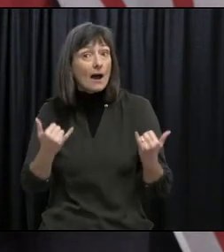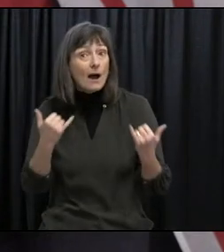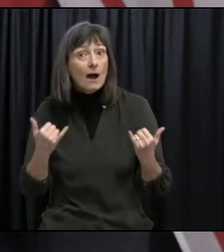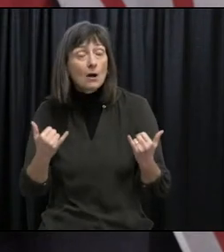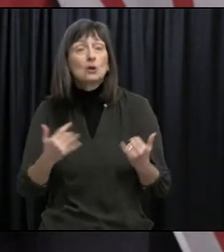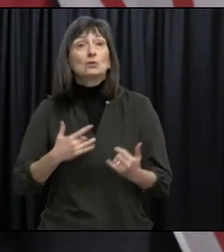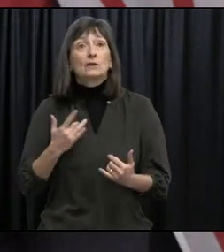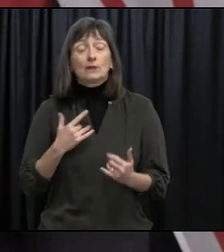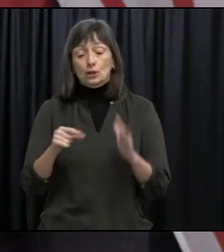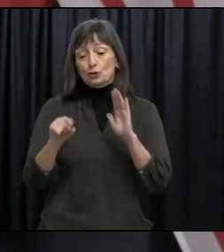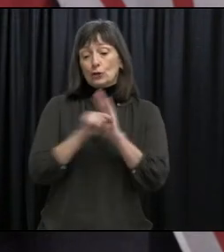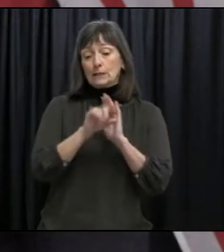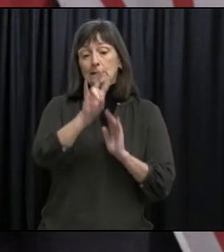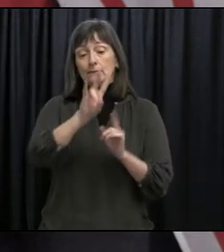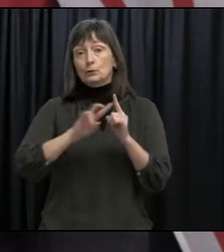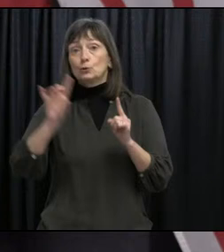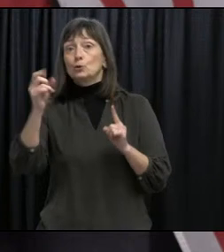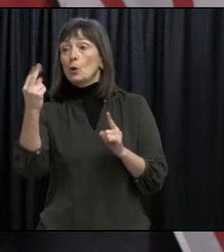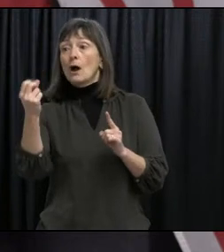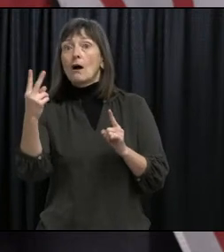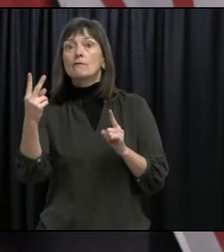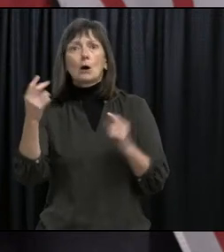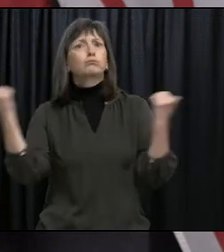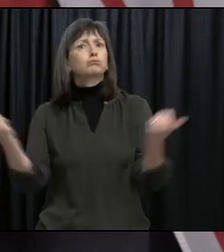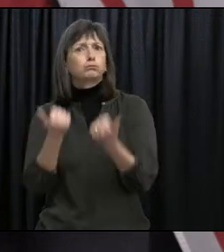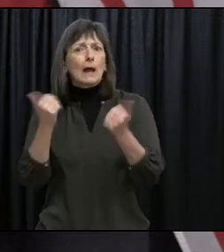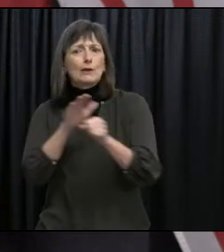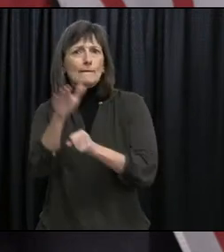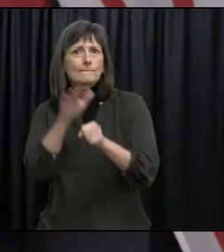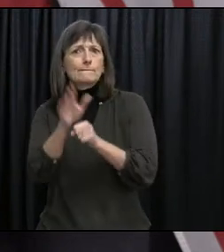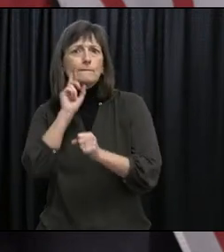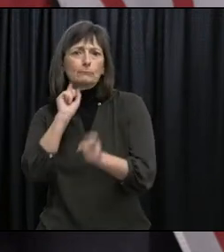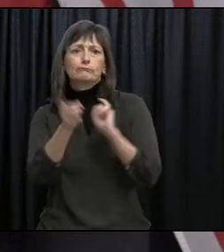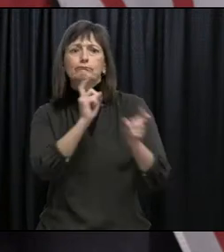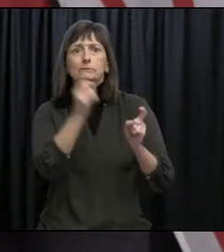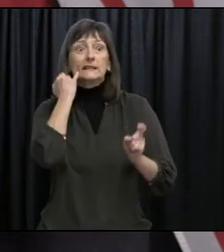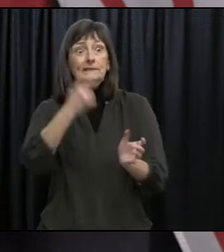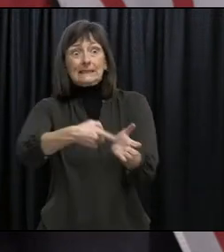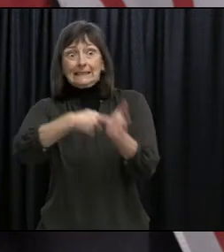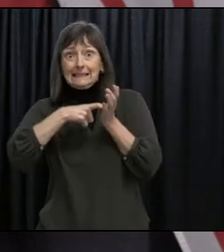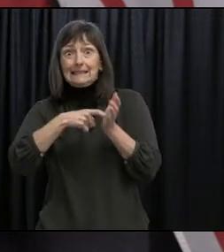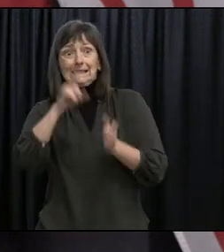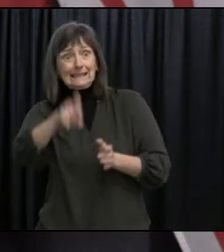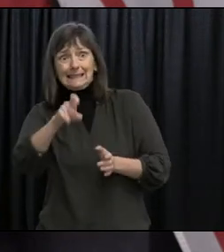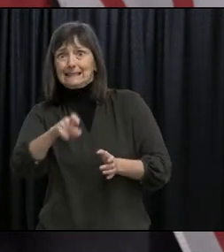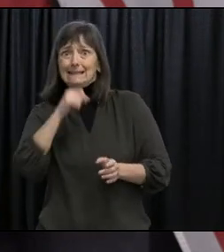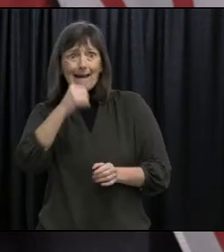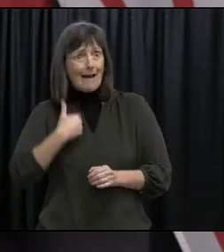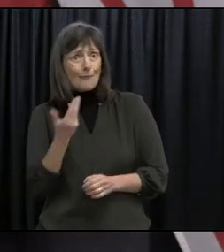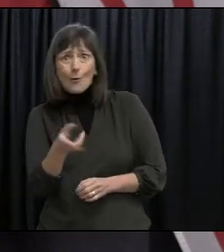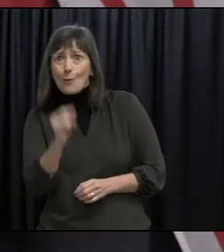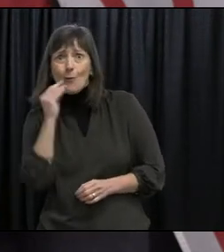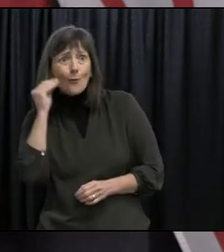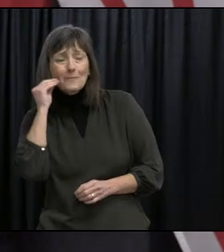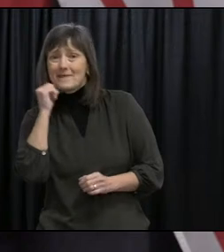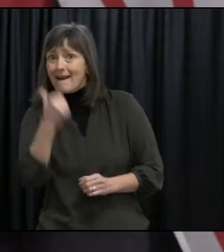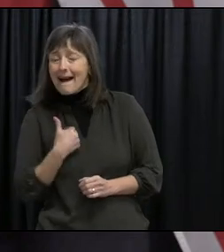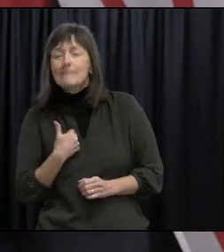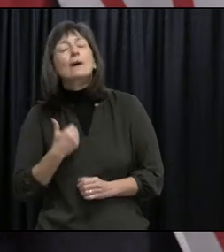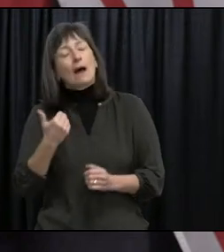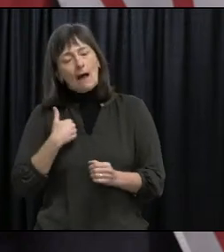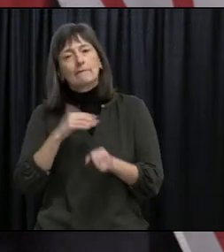every grade 7 to 12 student in the province, who indicated that they do not have their own compatible